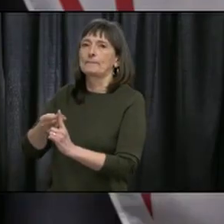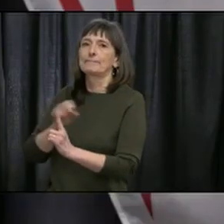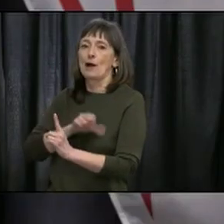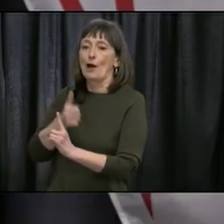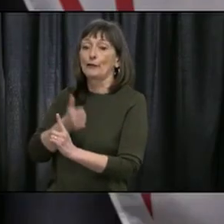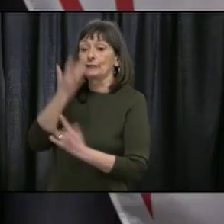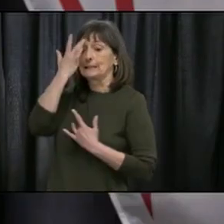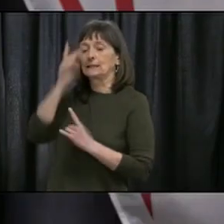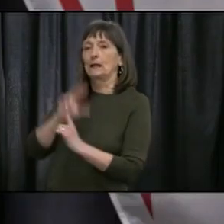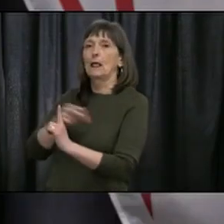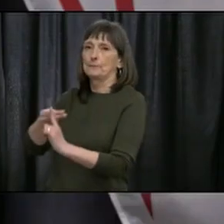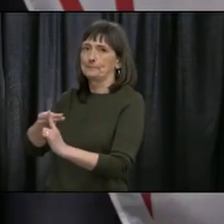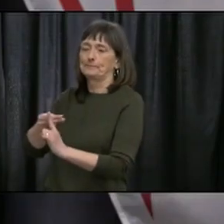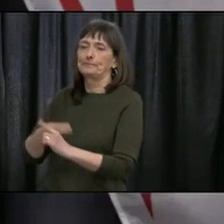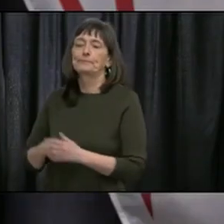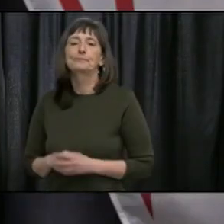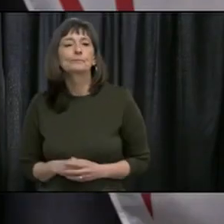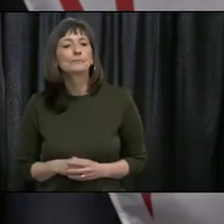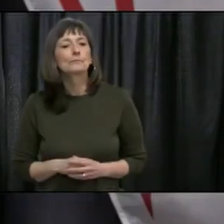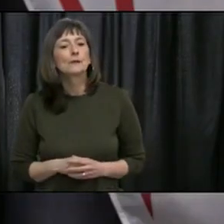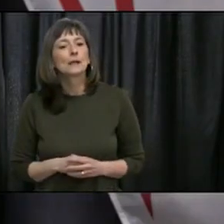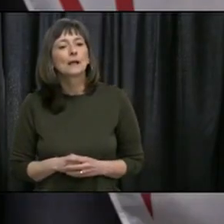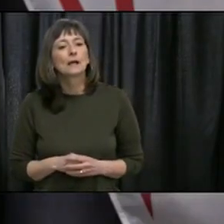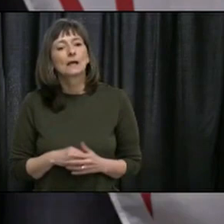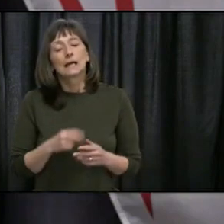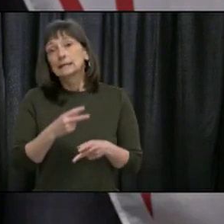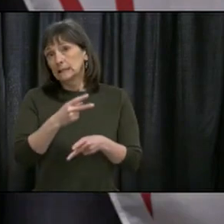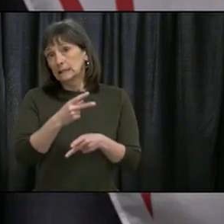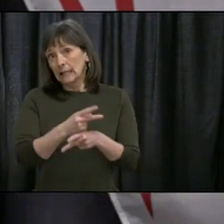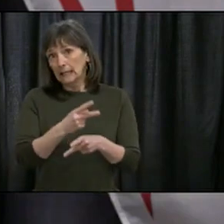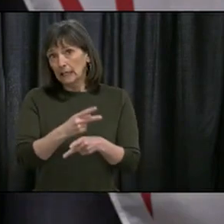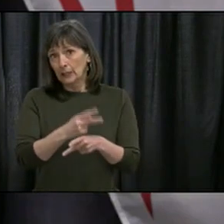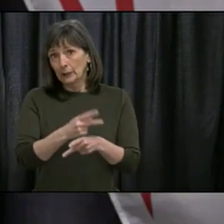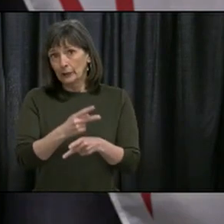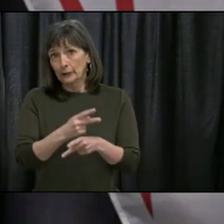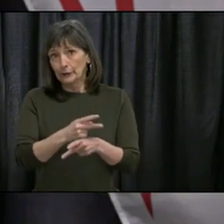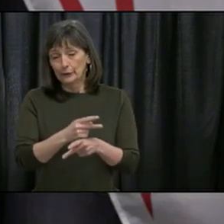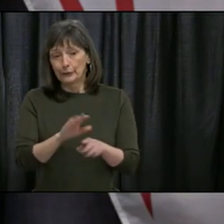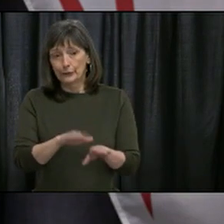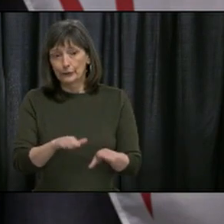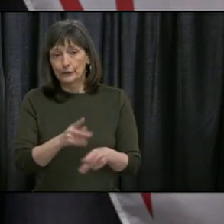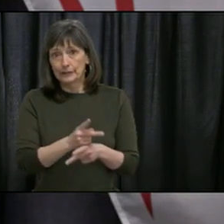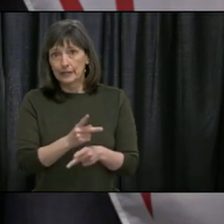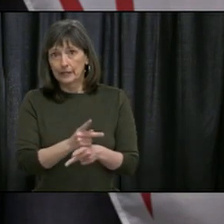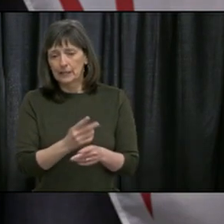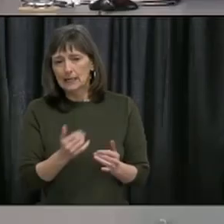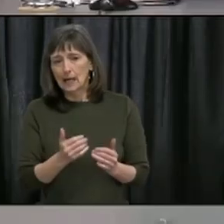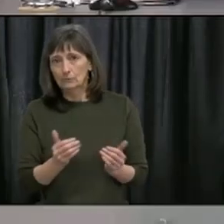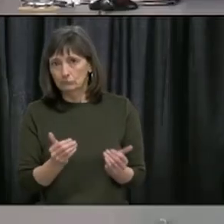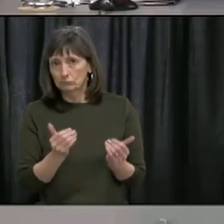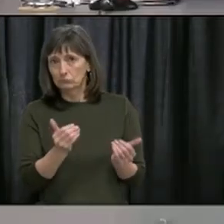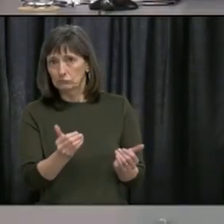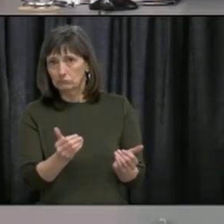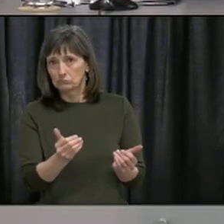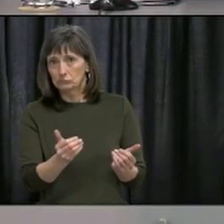Okay, thank you. And pet daycares have been given the go-ahead in Phase 4 but pet groomers are wondering why they have been allowed the same